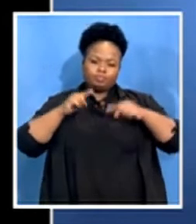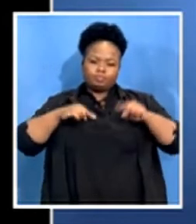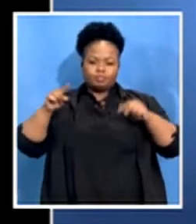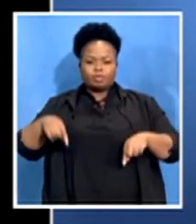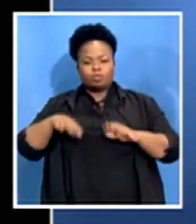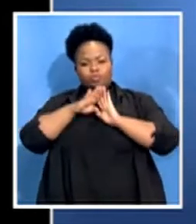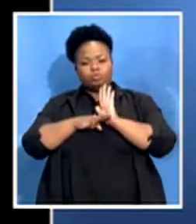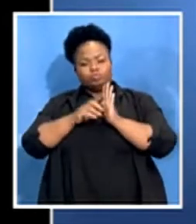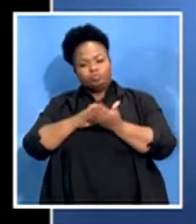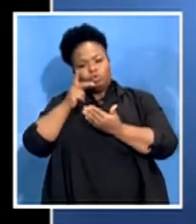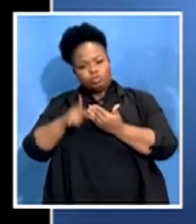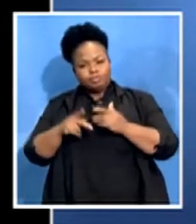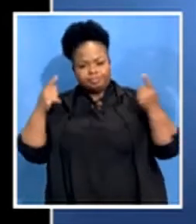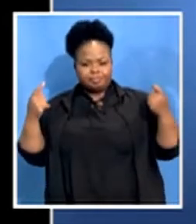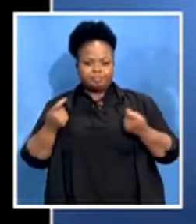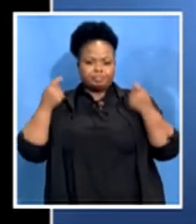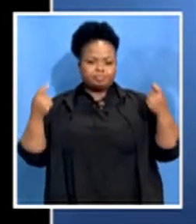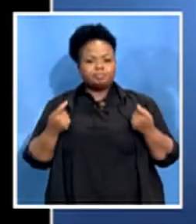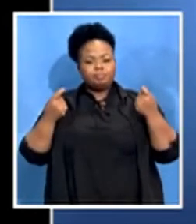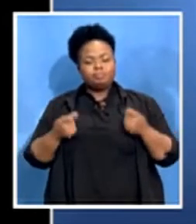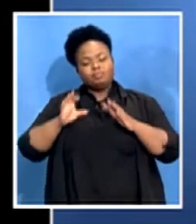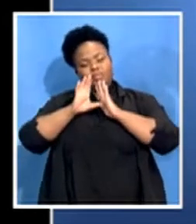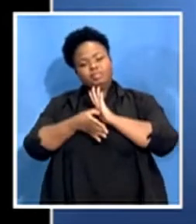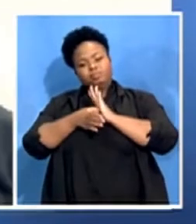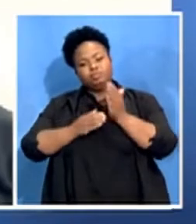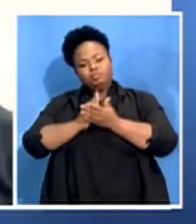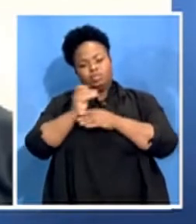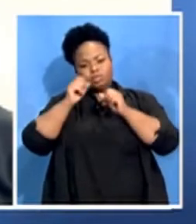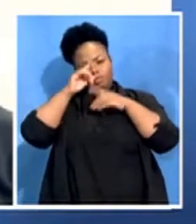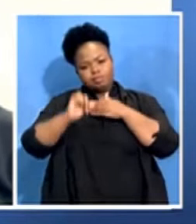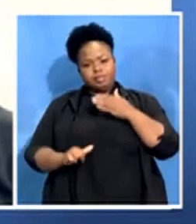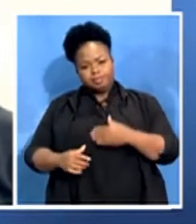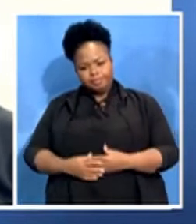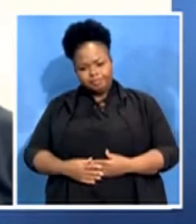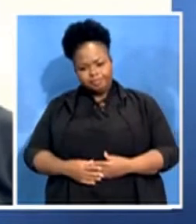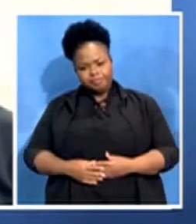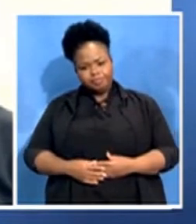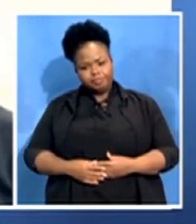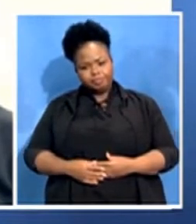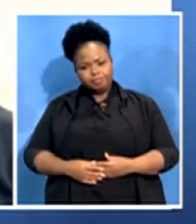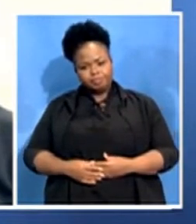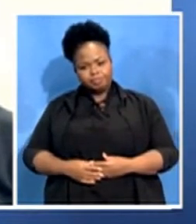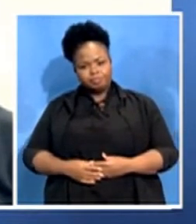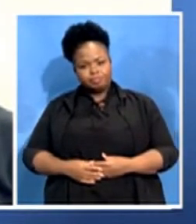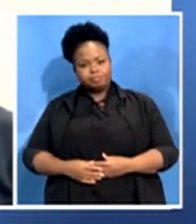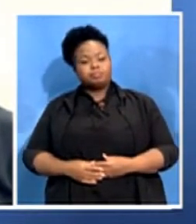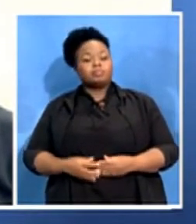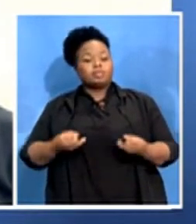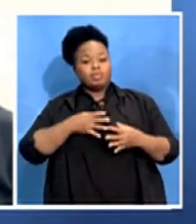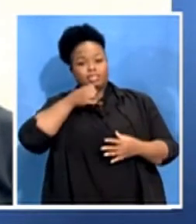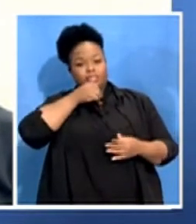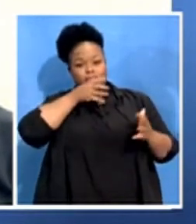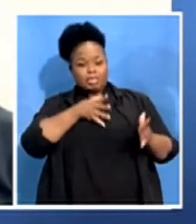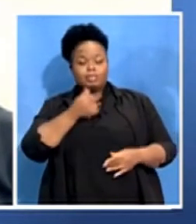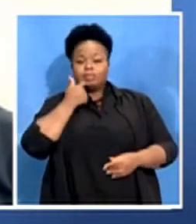the disability rights awareness month. Quite a lot of artists there and just recently steve kegane